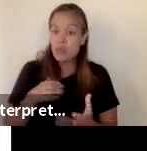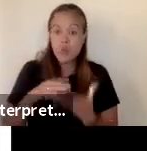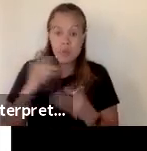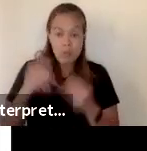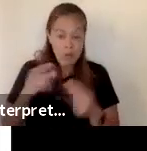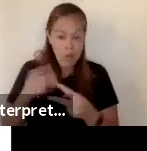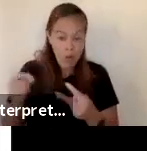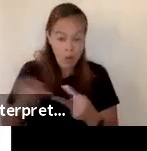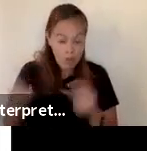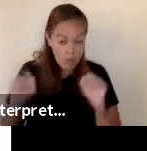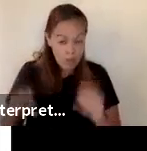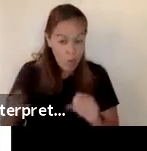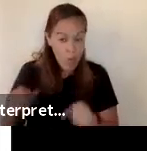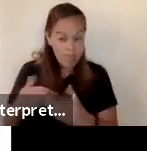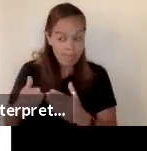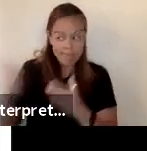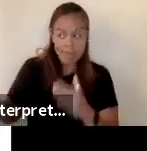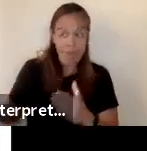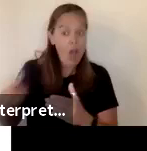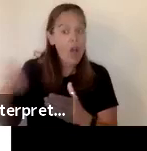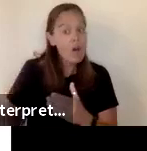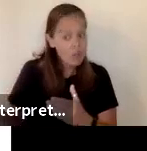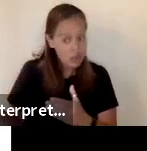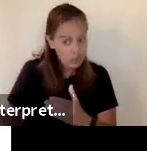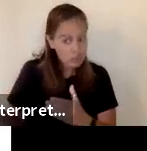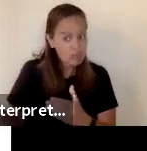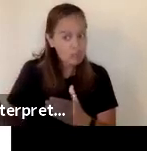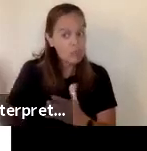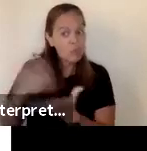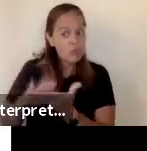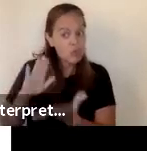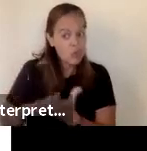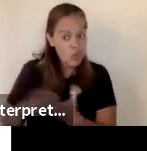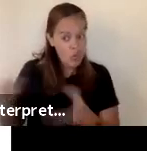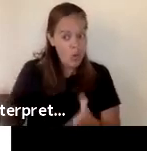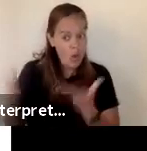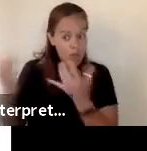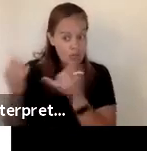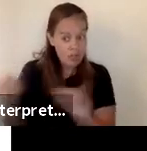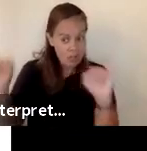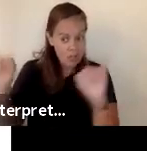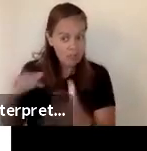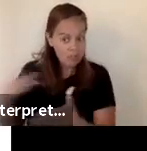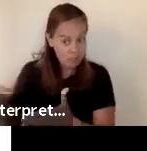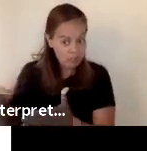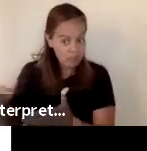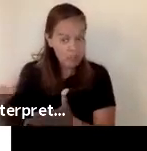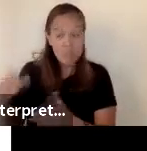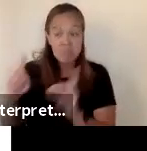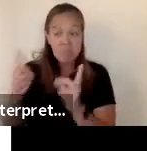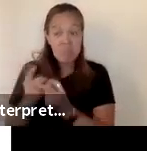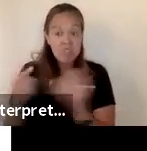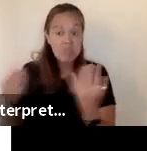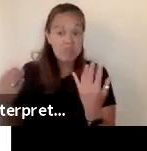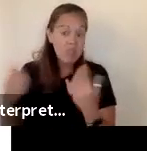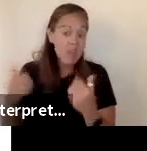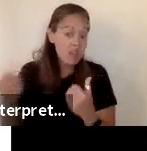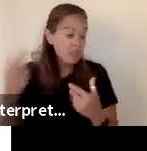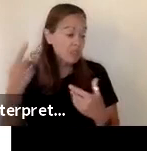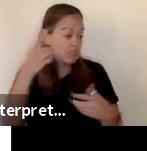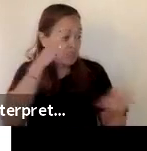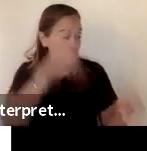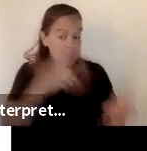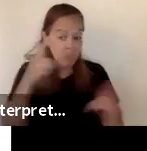you can go to a neighboring district that is offering independent study so the districts may have inter-district agreements for that